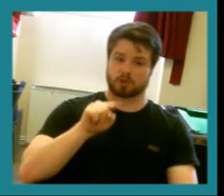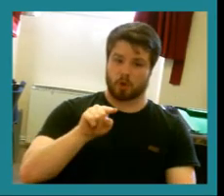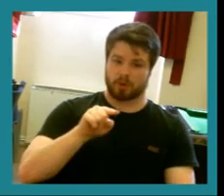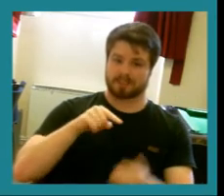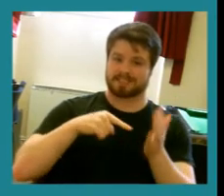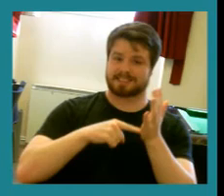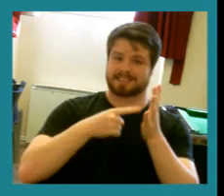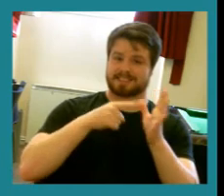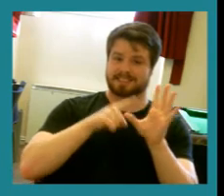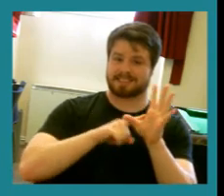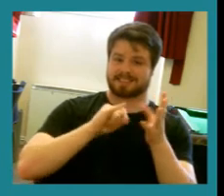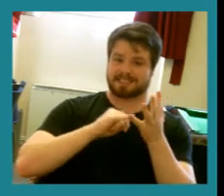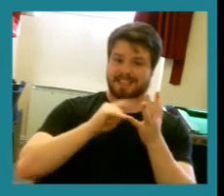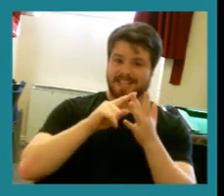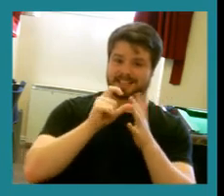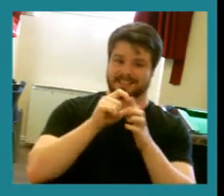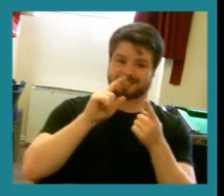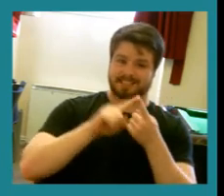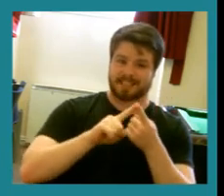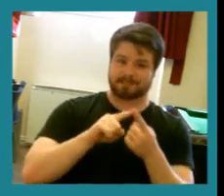you so Well, was, this is We'll opinion. finally,